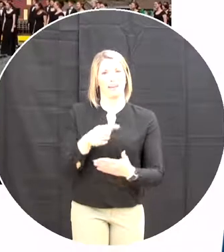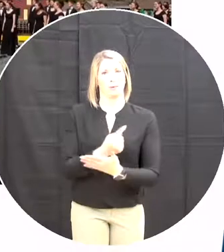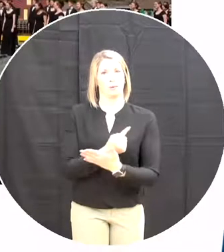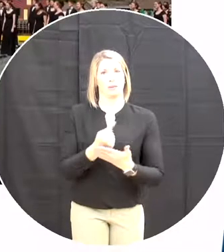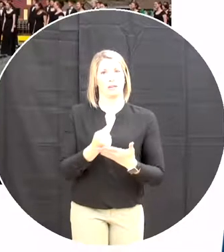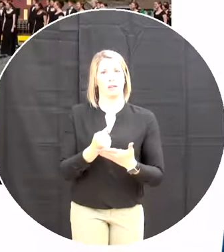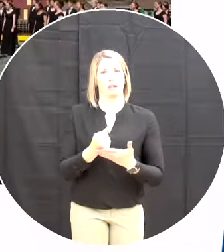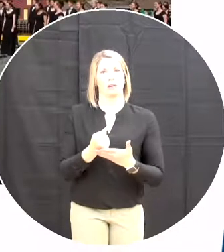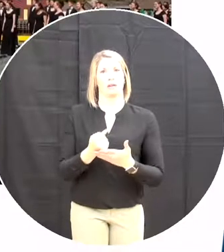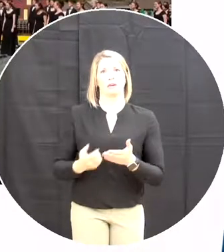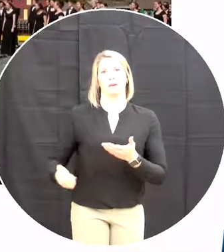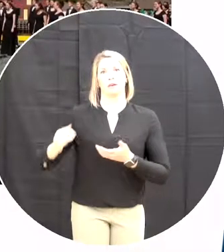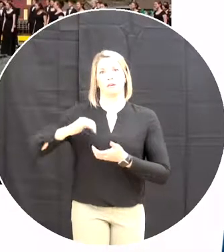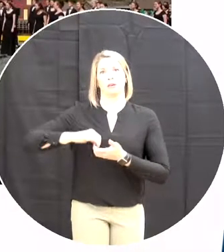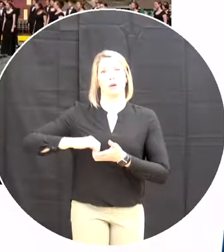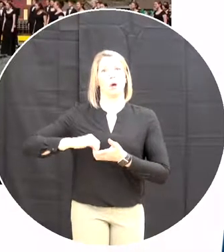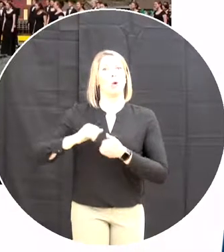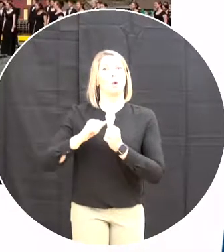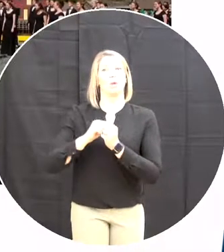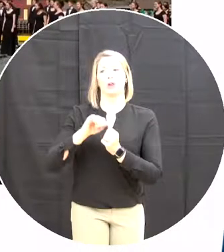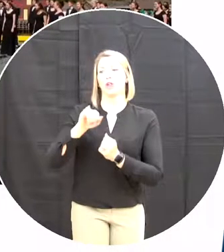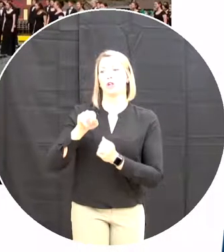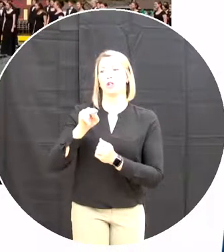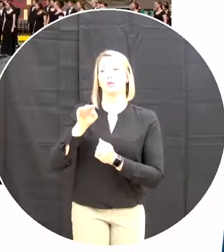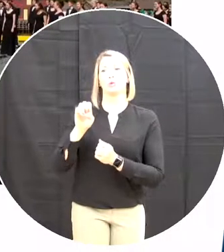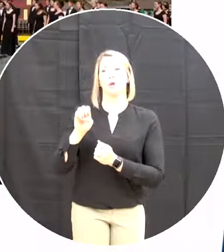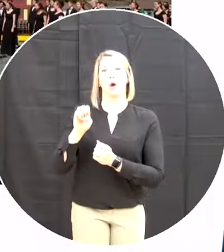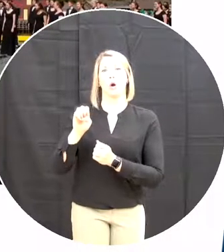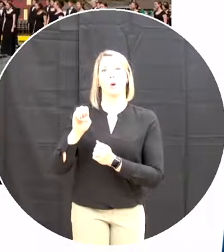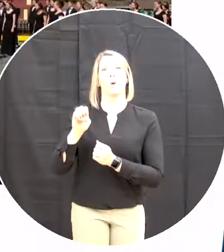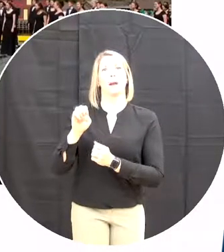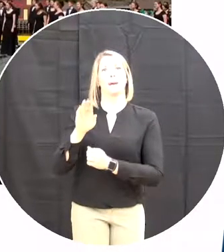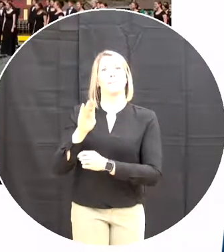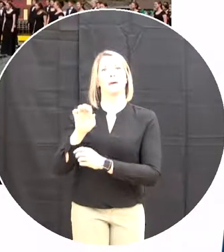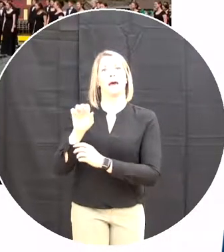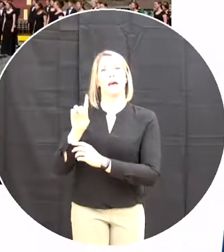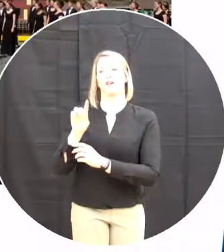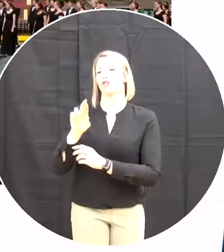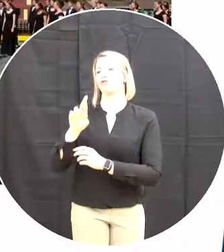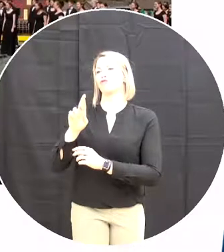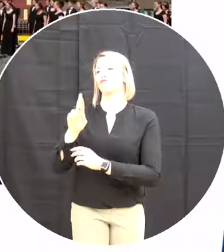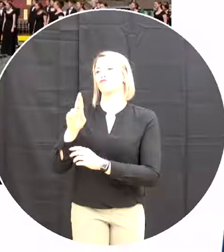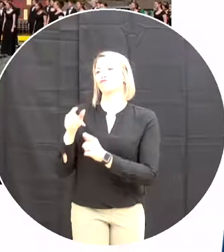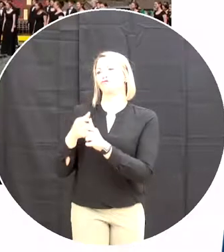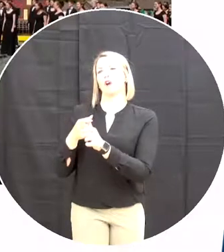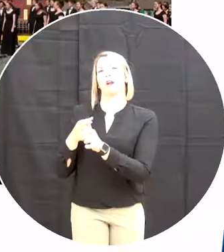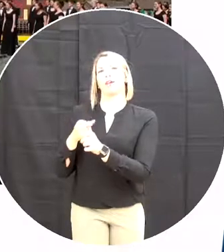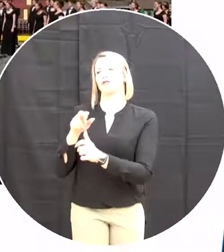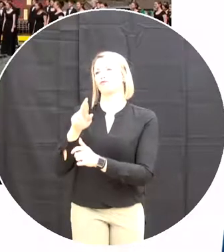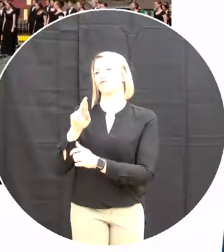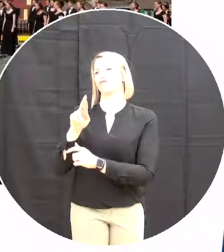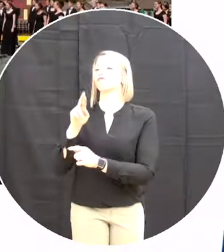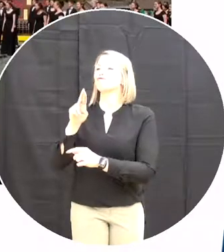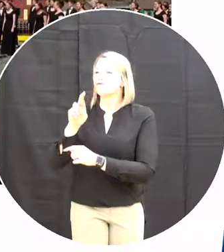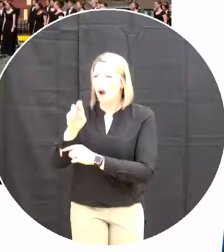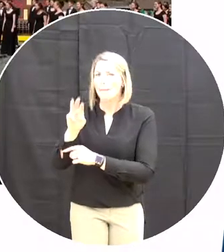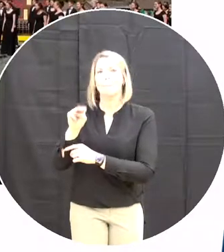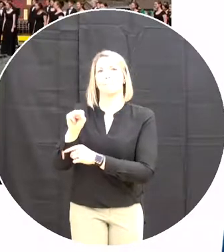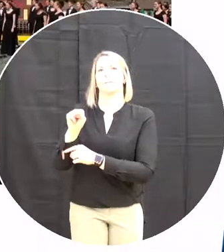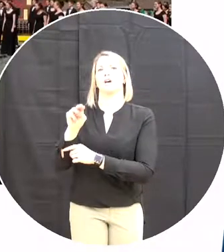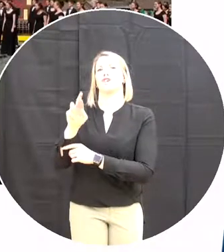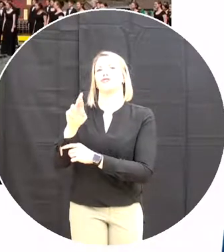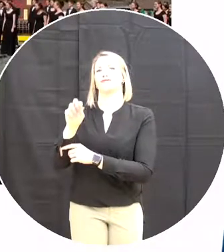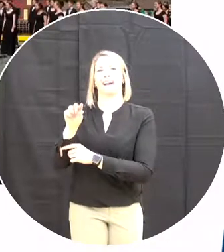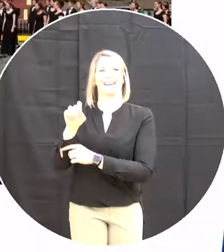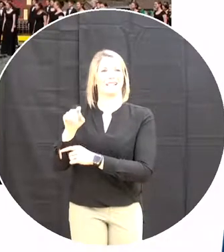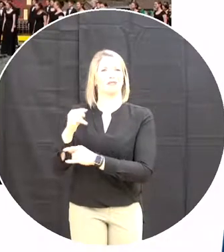with Juno nominated local band Roma ragged an award-winning composer arranger musician bill Brennan the music video the